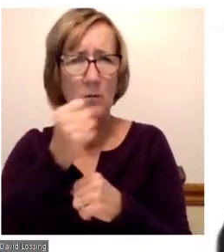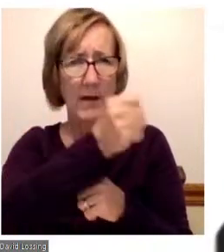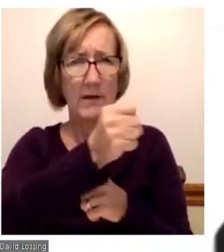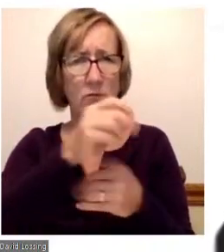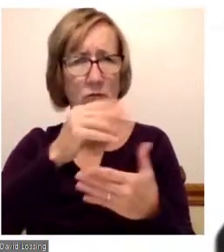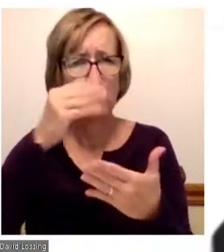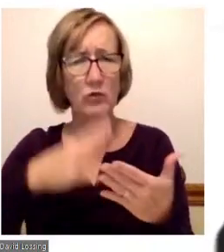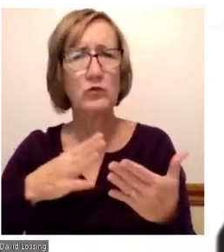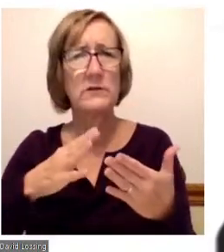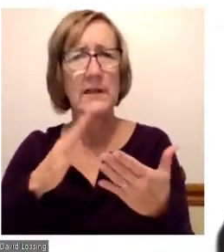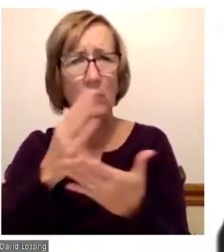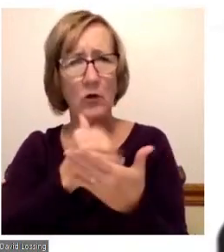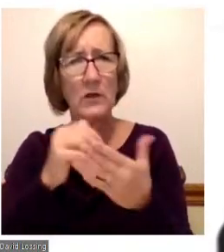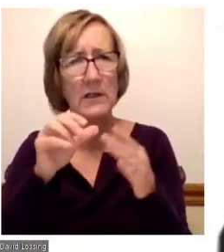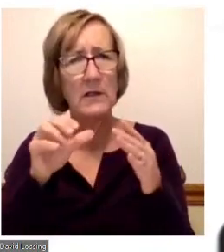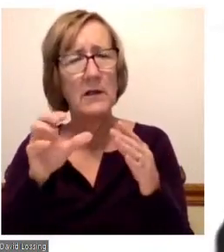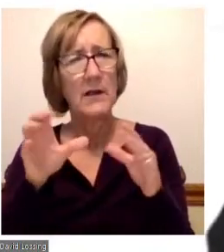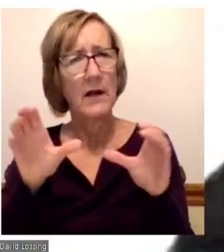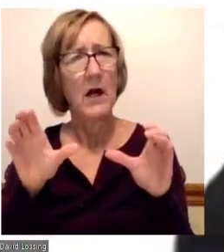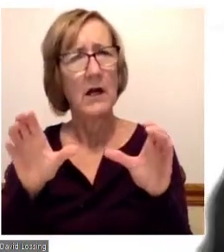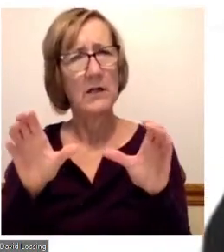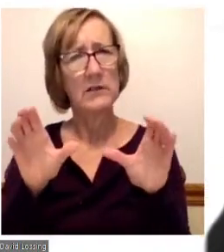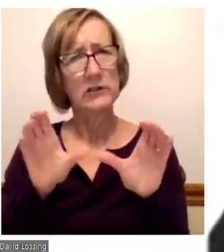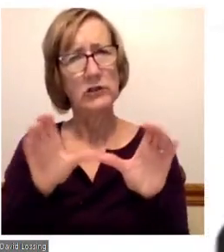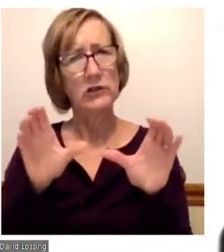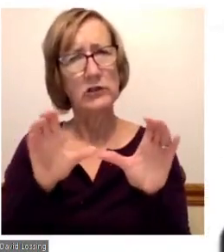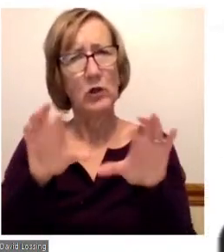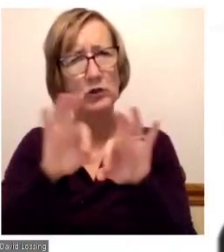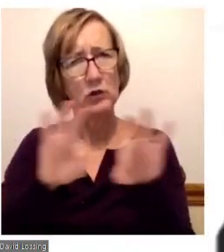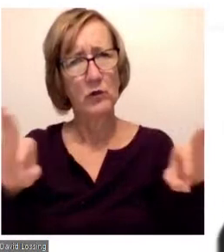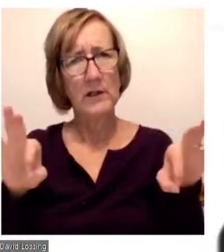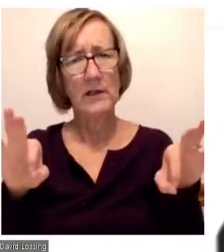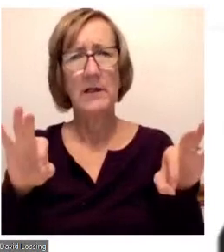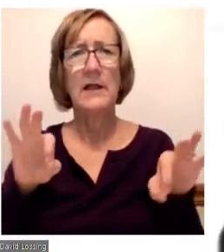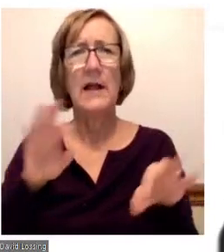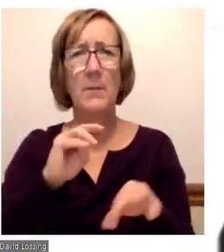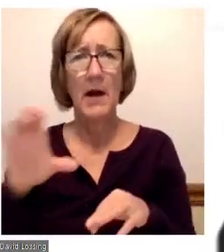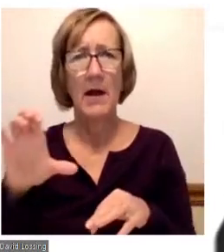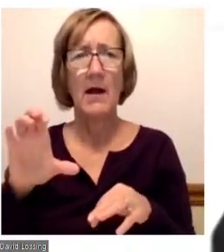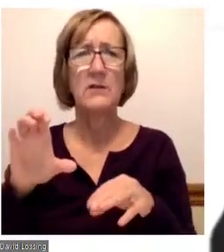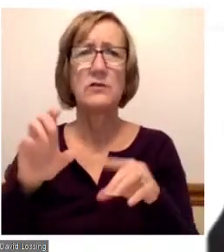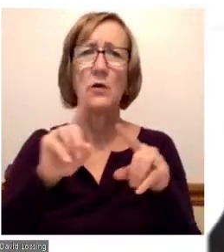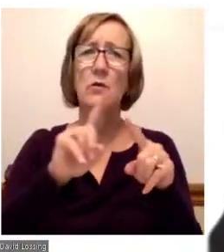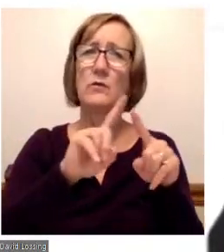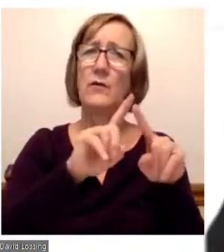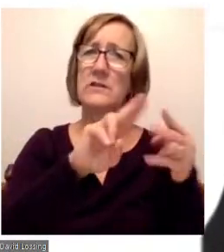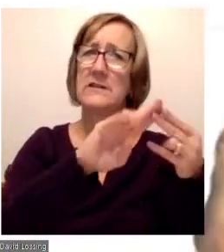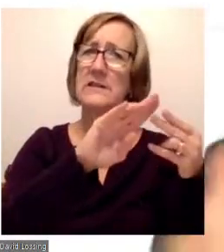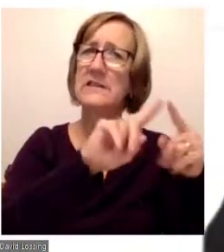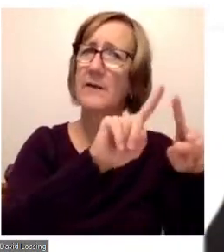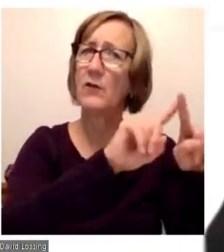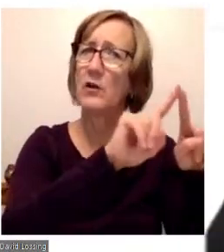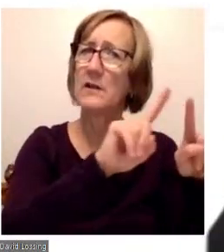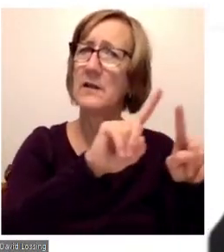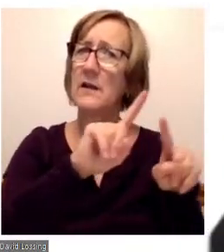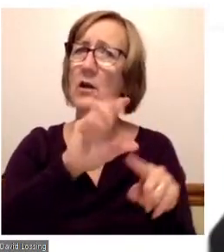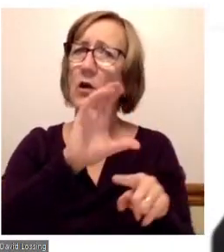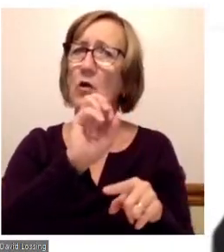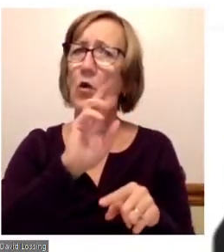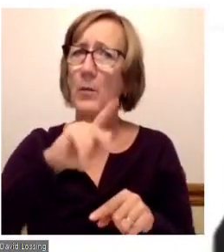degrees at Mott that will play a role in those future communities and corporations. And it's a way to, you know, hopefully